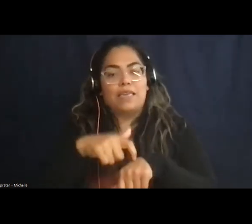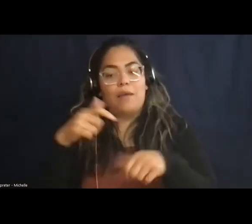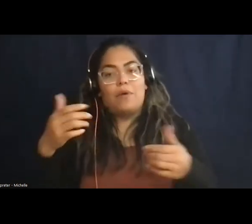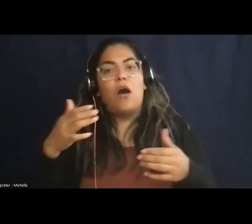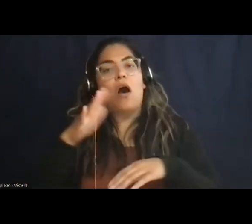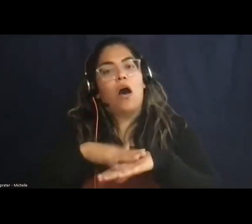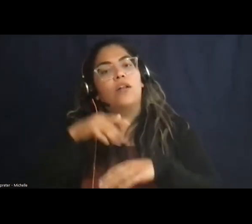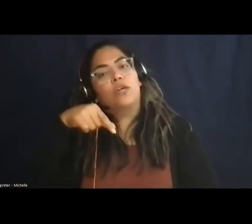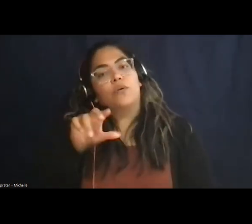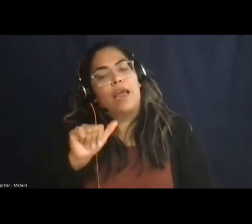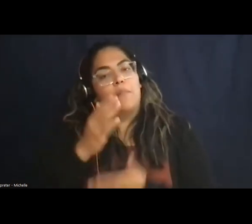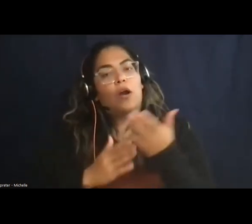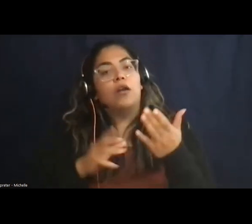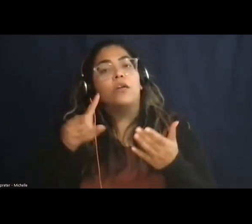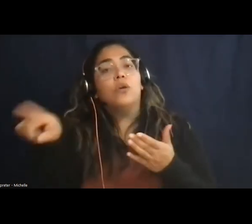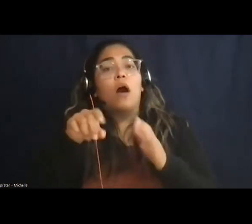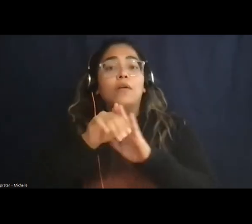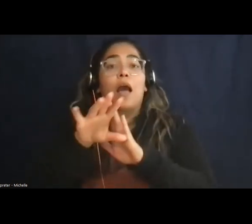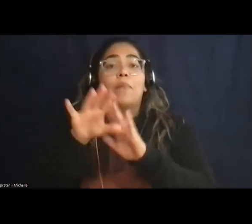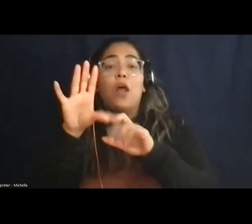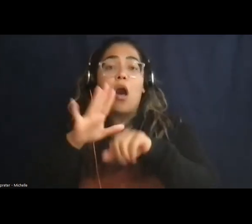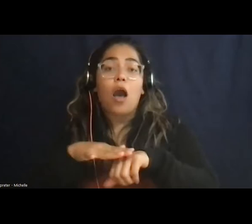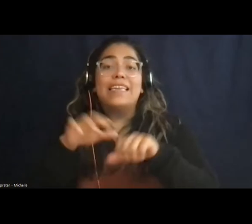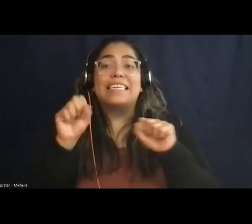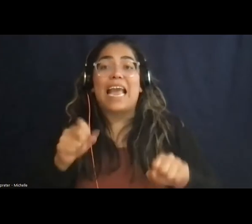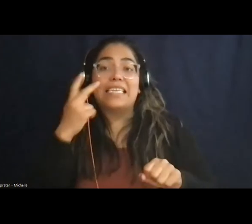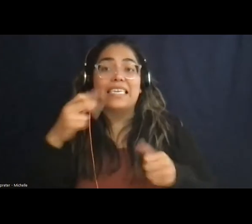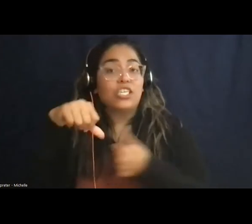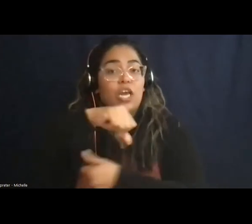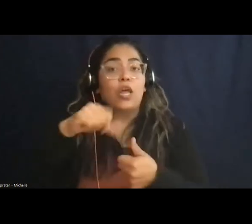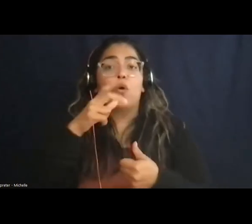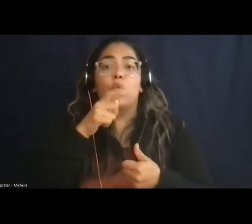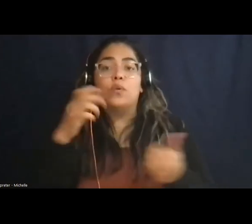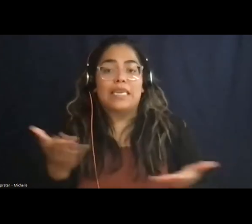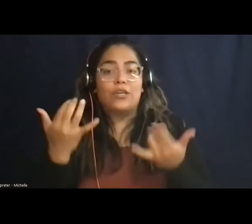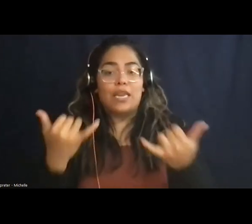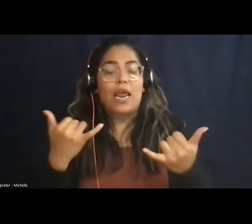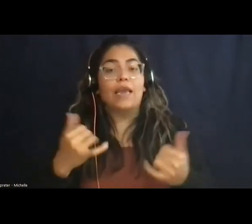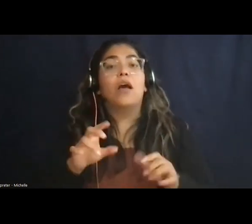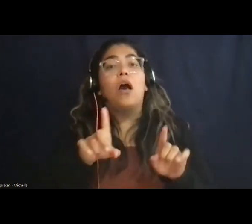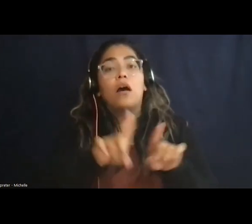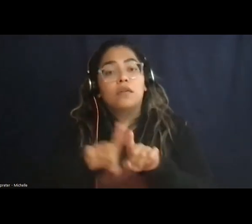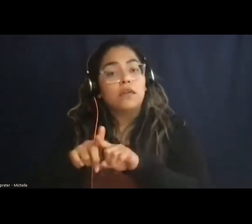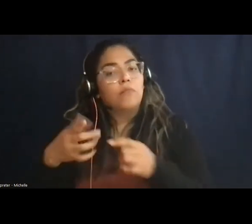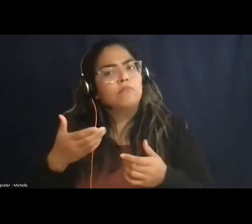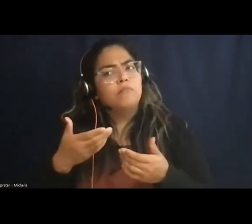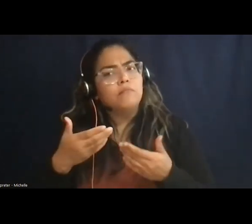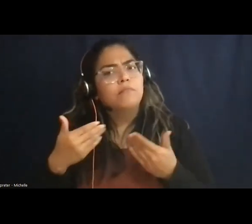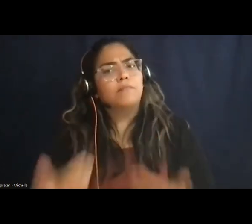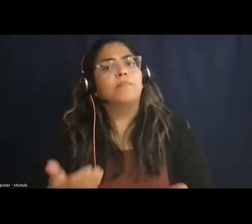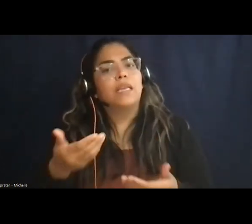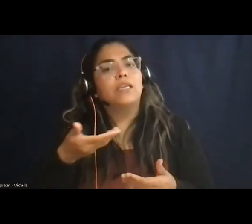Feel free to keep your cameras on so that we can all see each other and who's on the call today. Also, please feel free at this time to